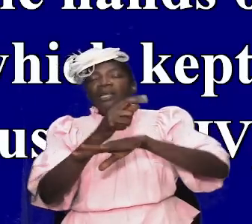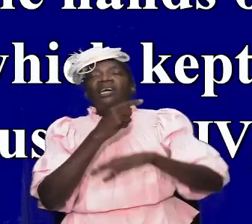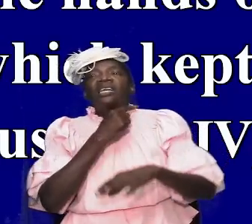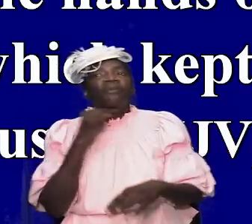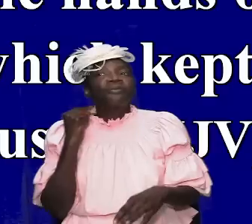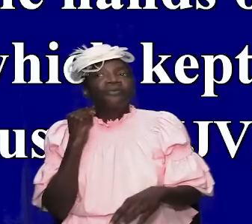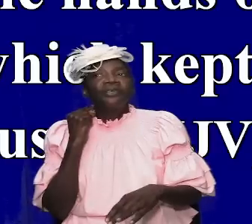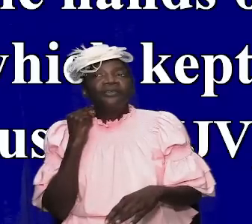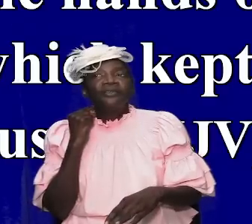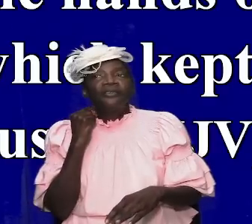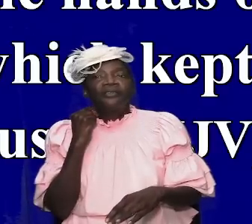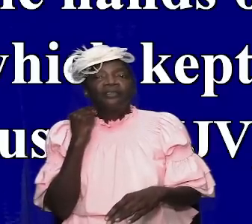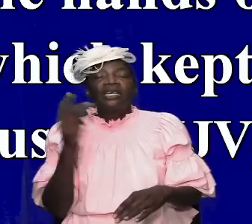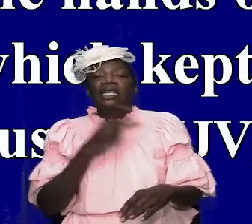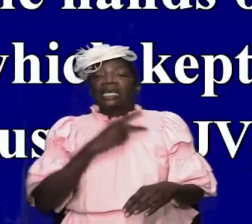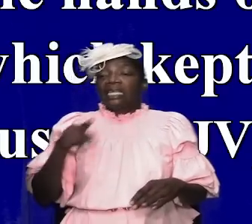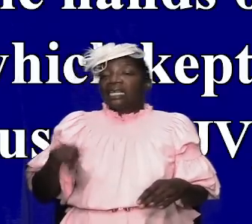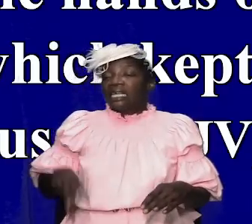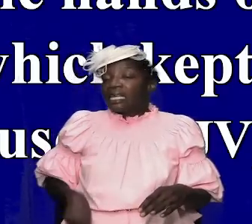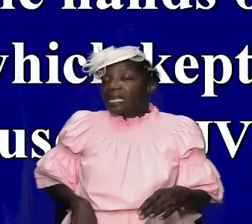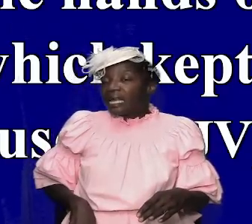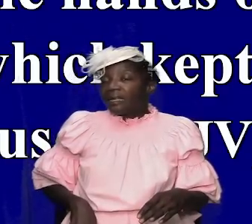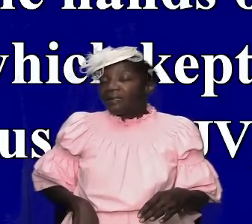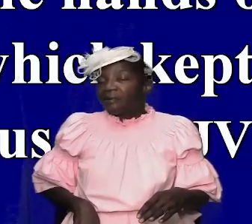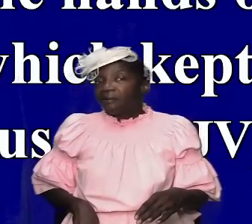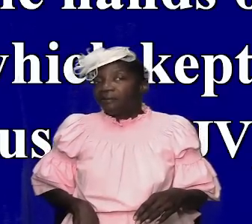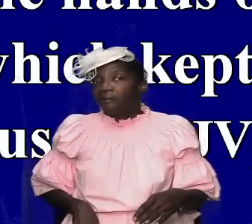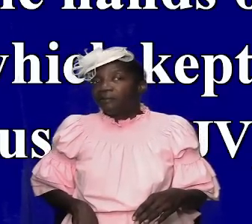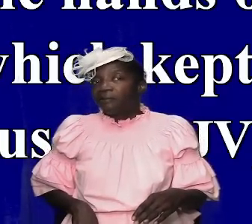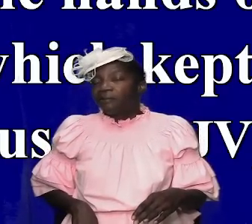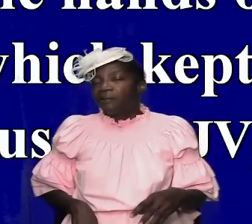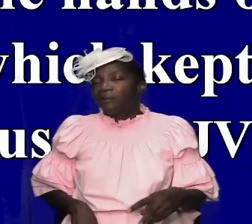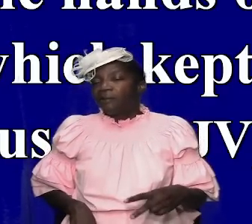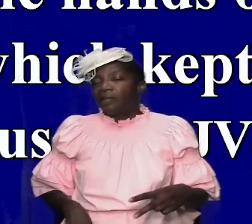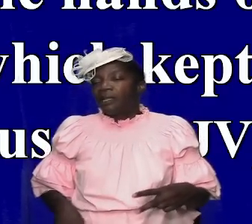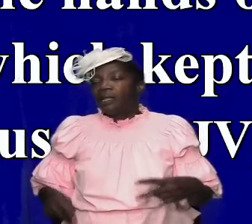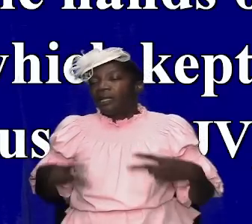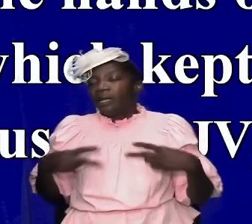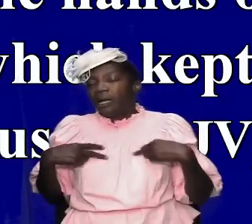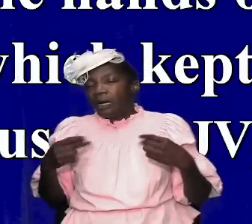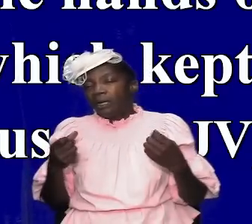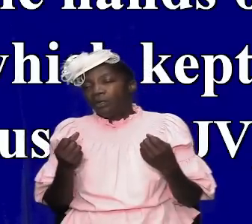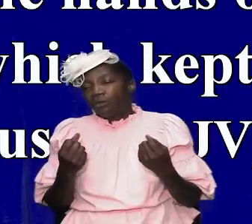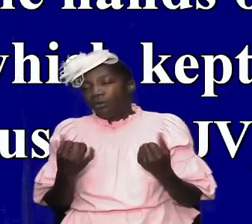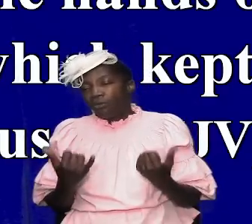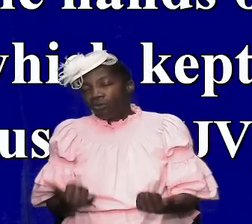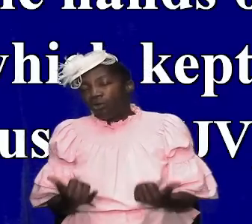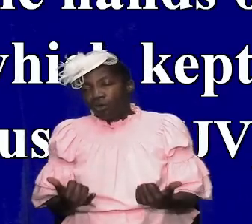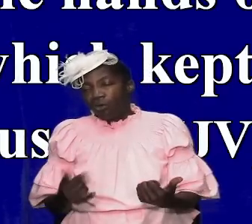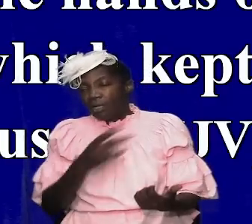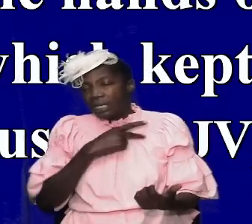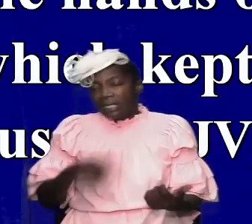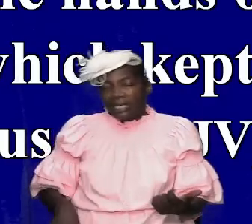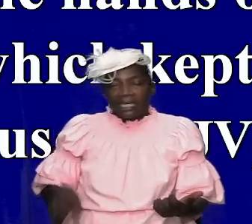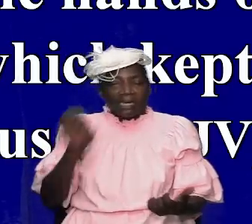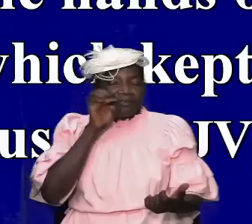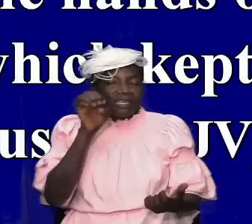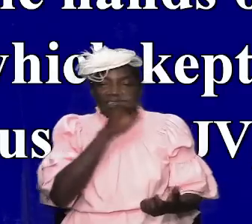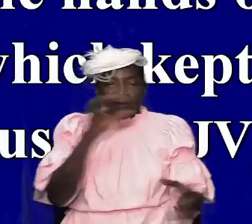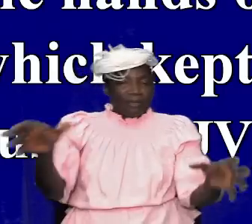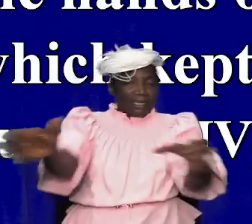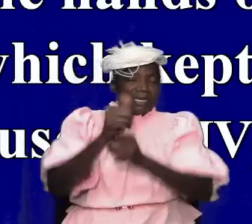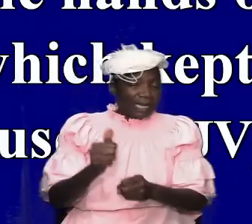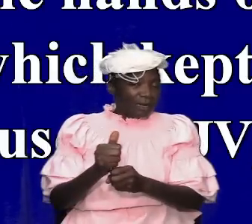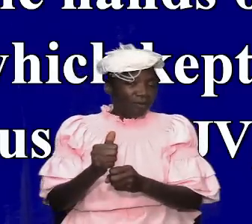and the king now had to know that the king of egypt took away the shields of